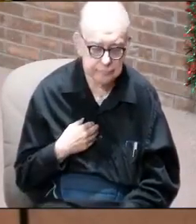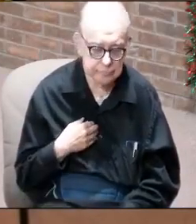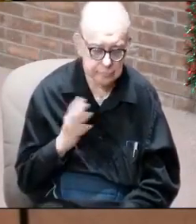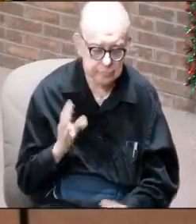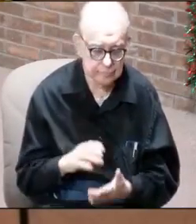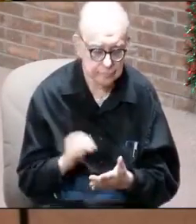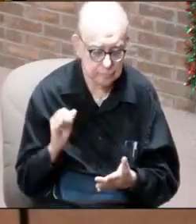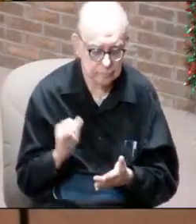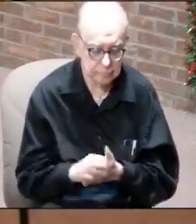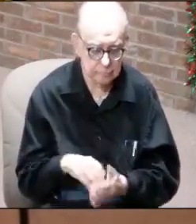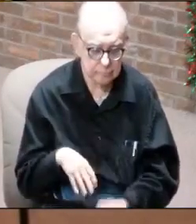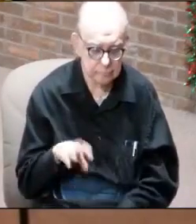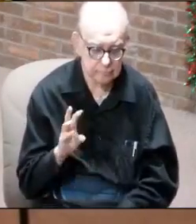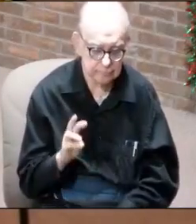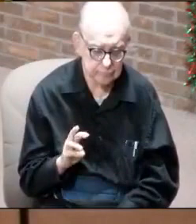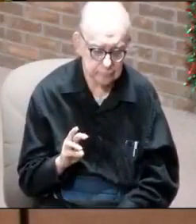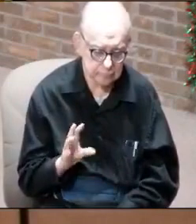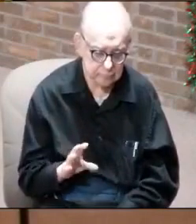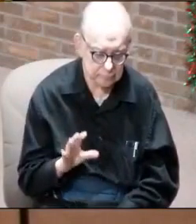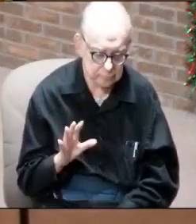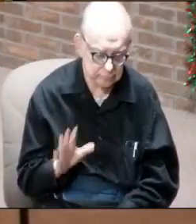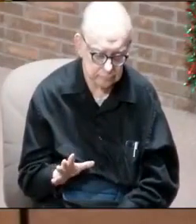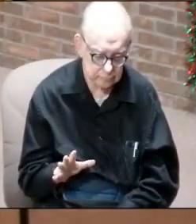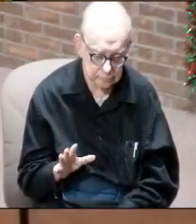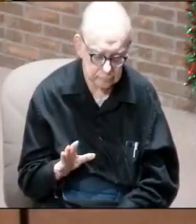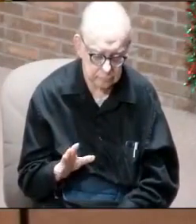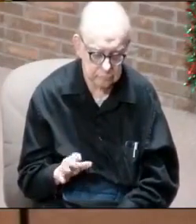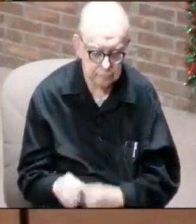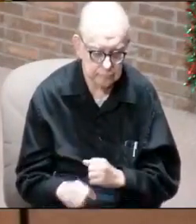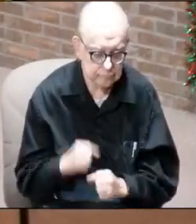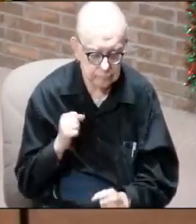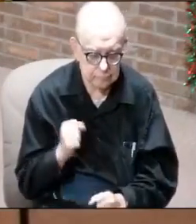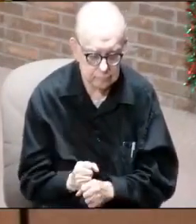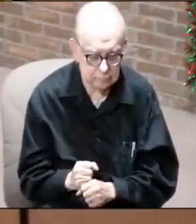out that 650 years,